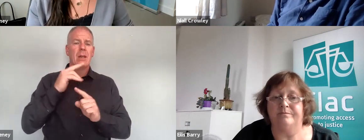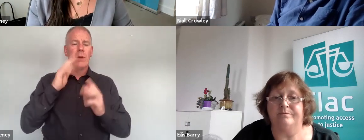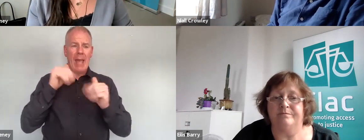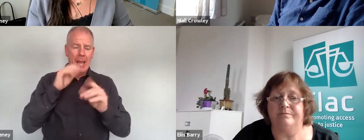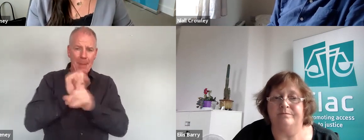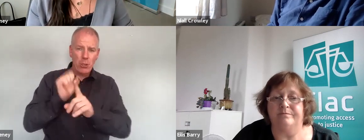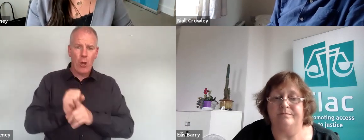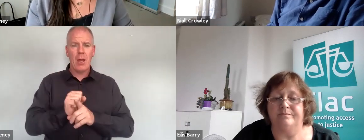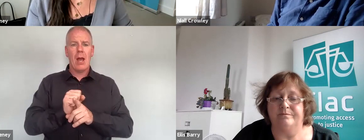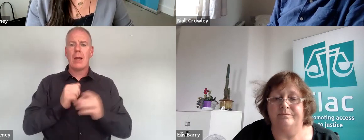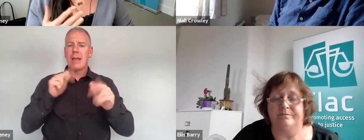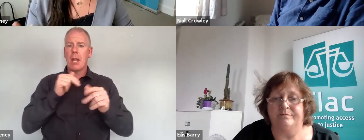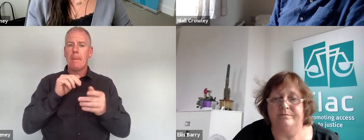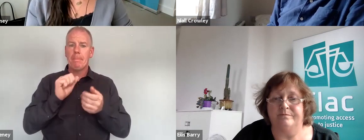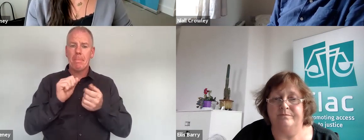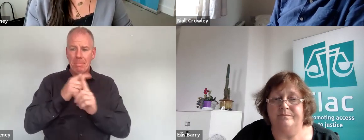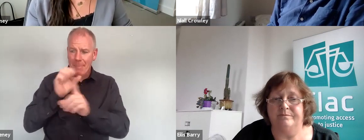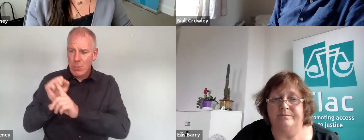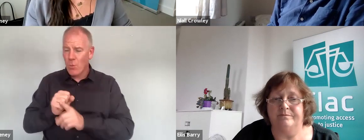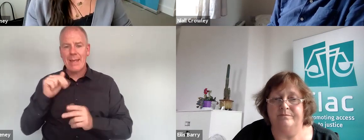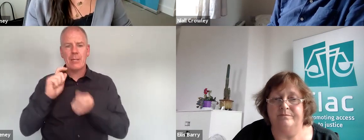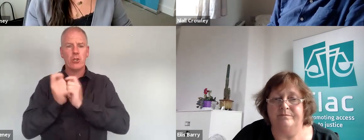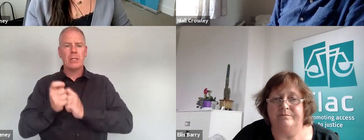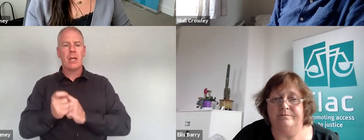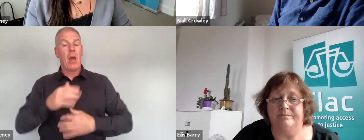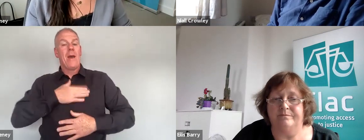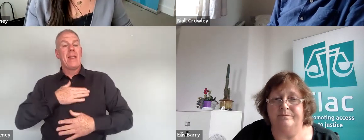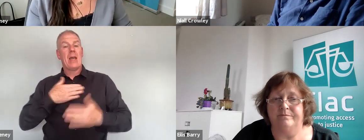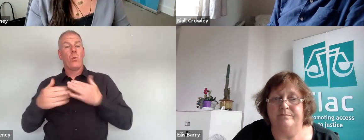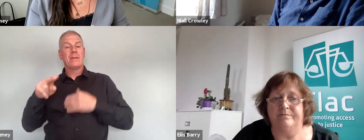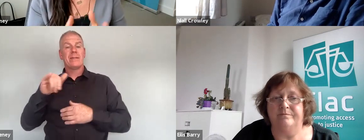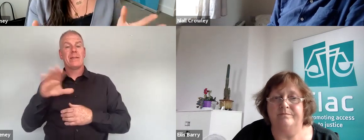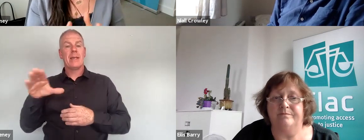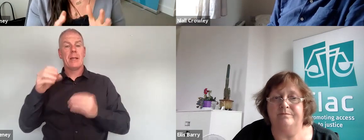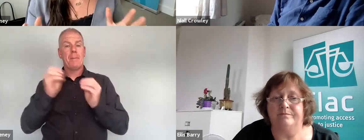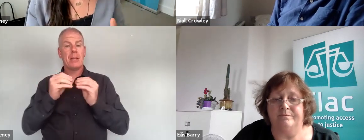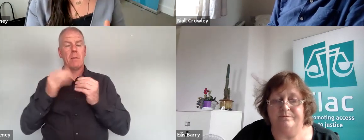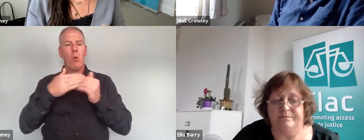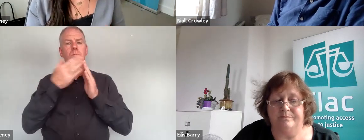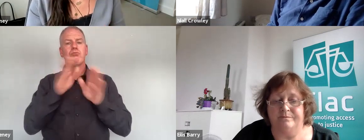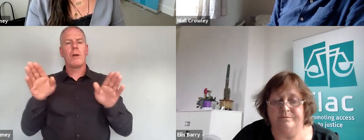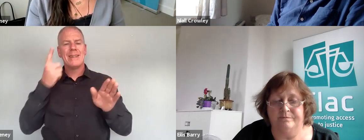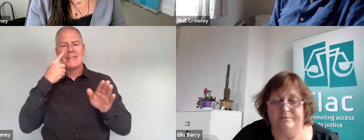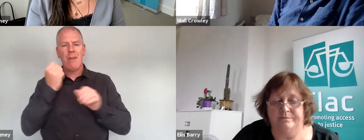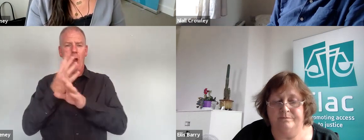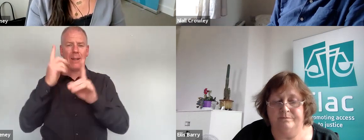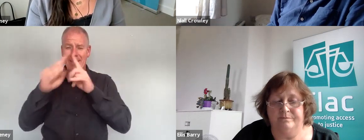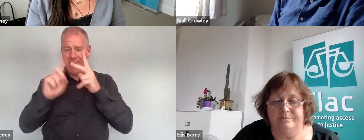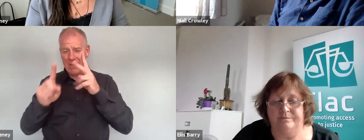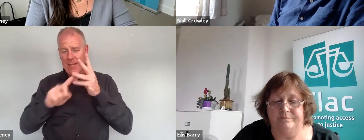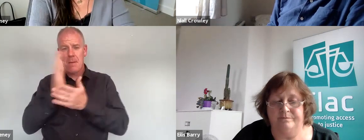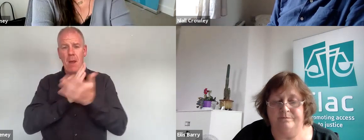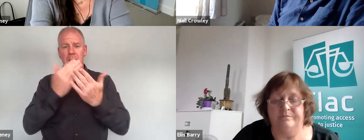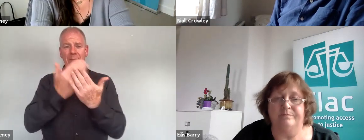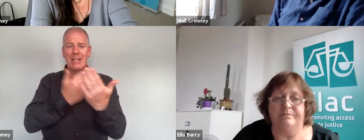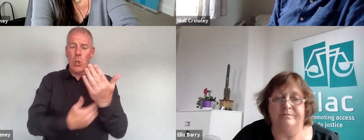and I think that all needs to be looked at and I would welcome as Neil references that this is more broadly looked at all of the different pieces of legislation where we see